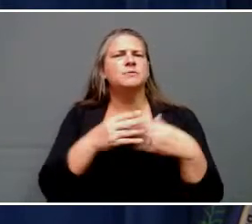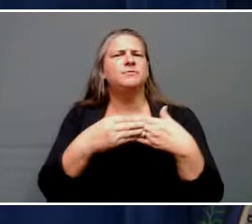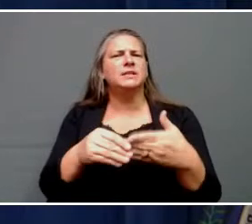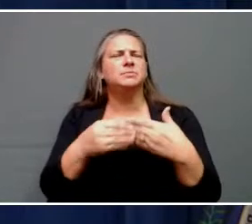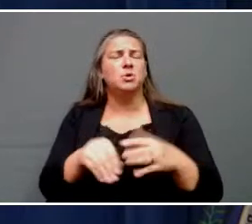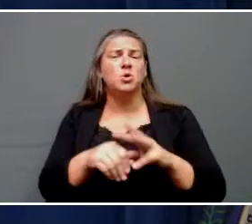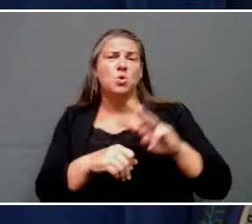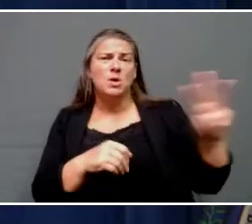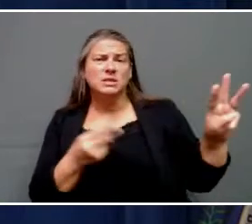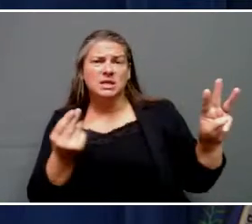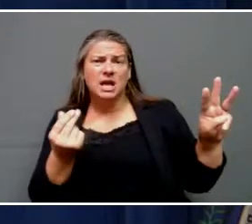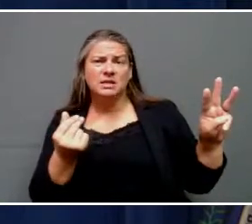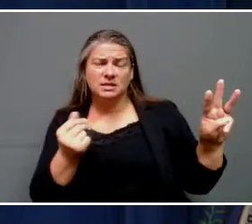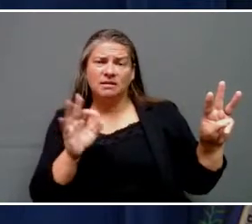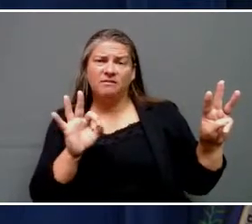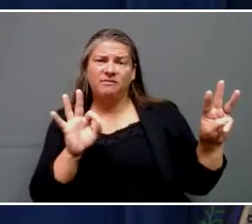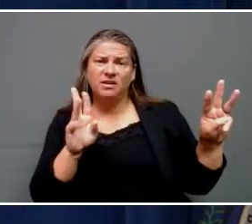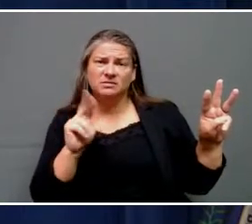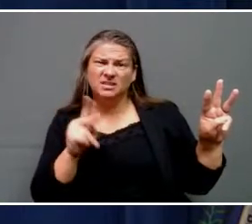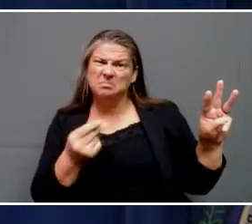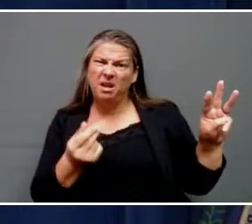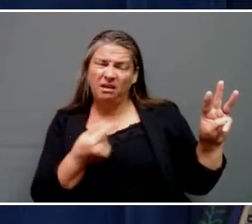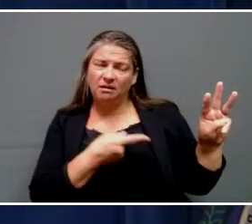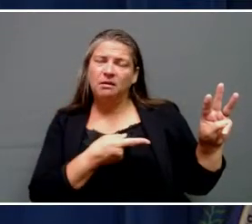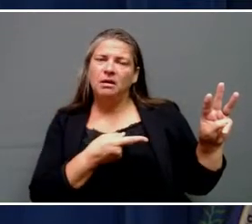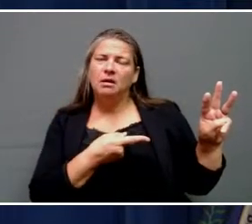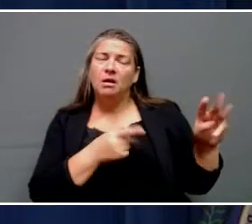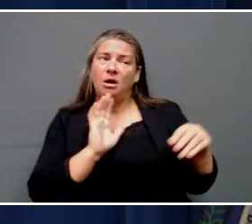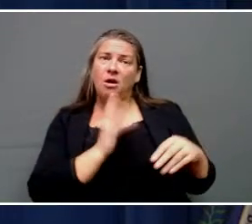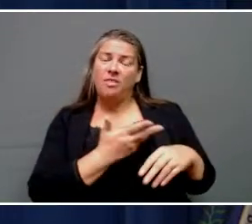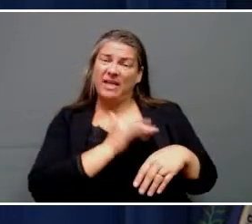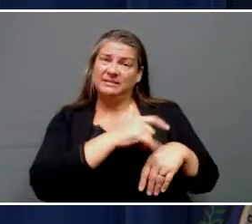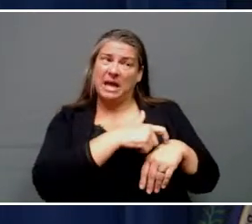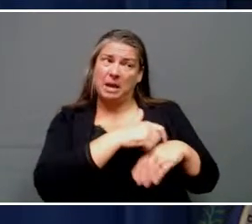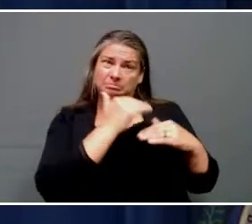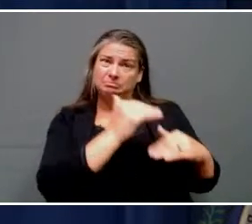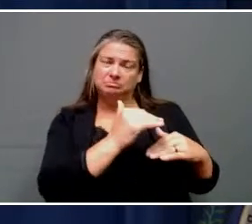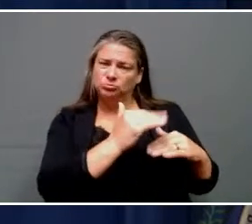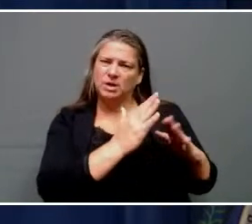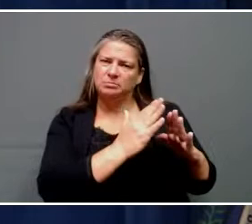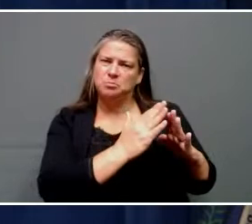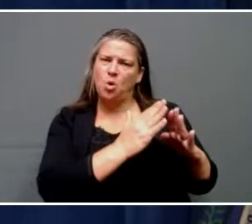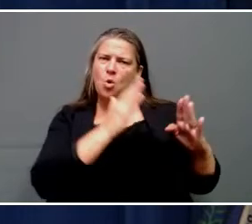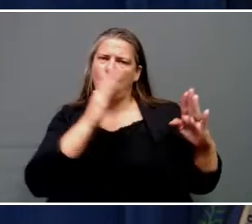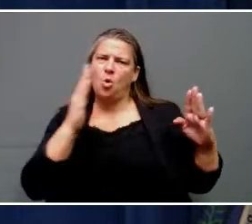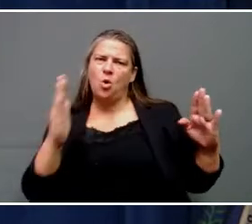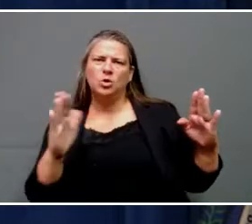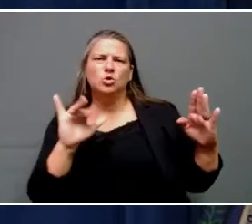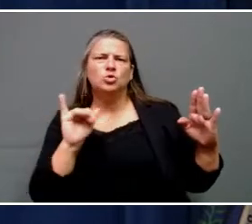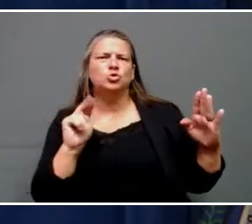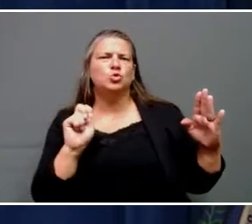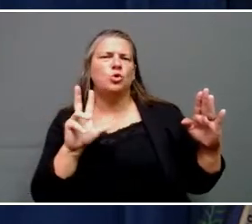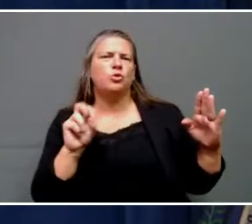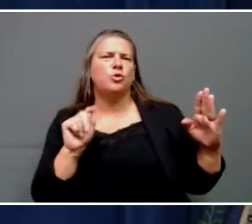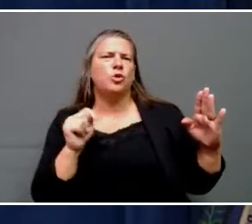set up by extending the amount of time we have to provide those dollars, extending it to June 30th,